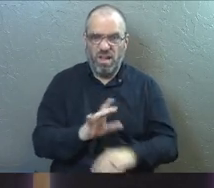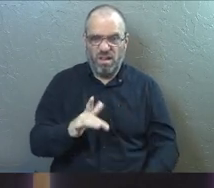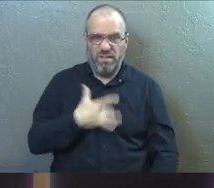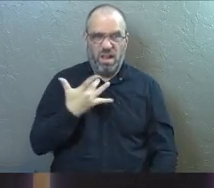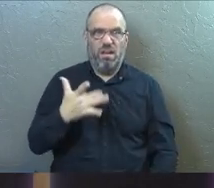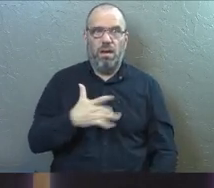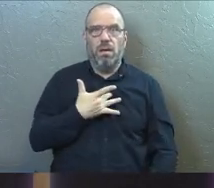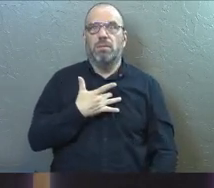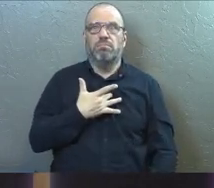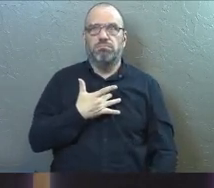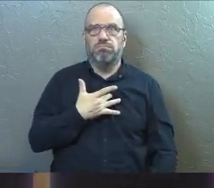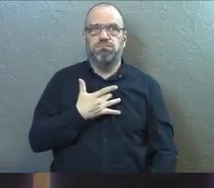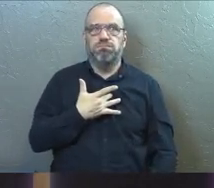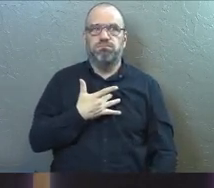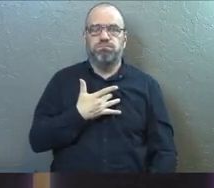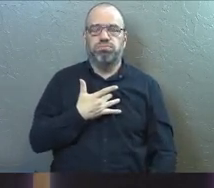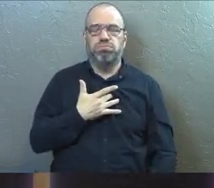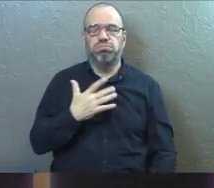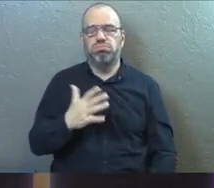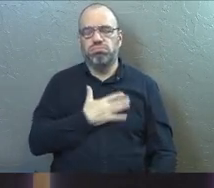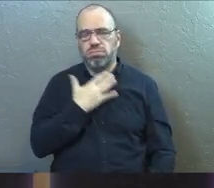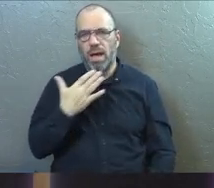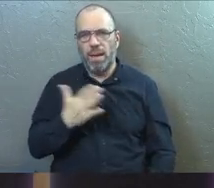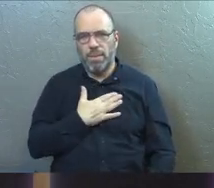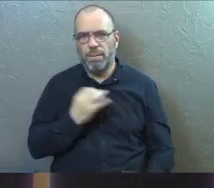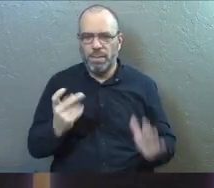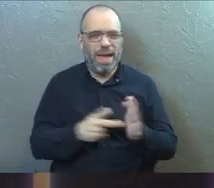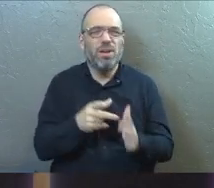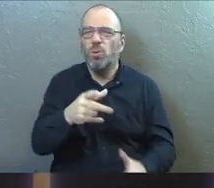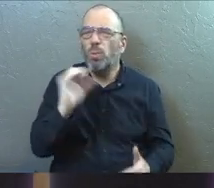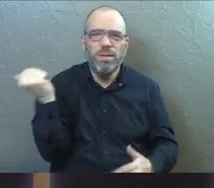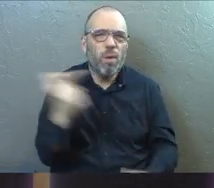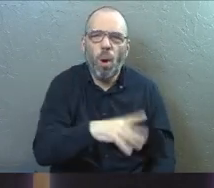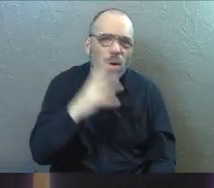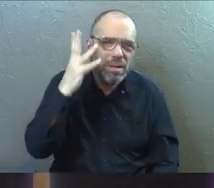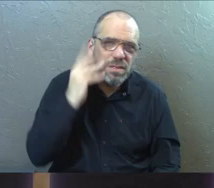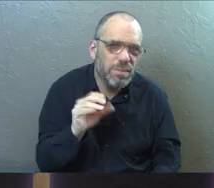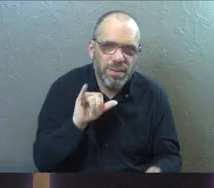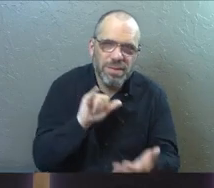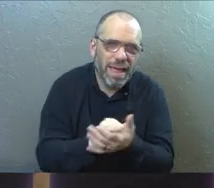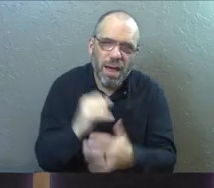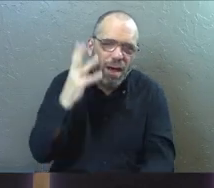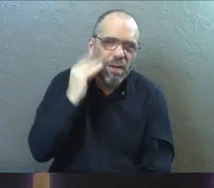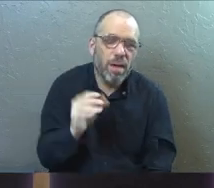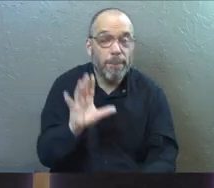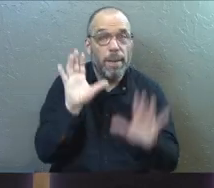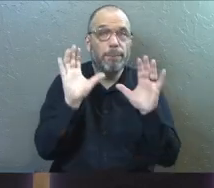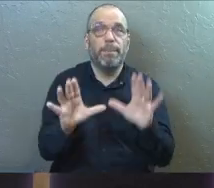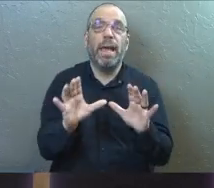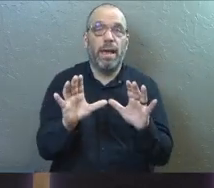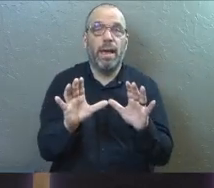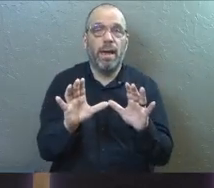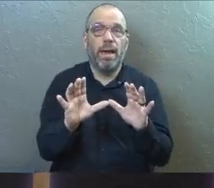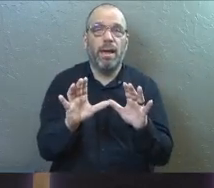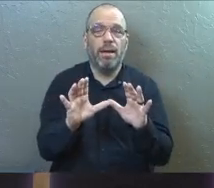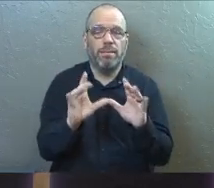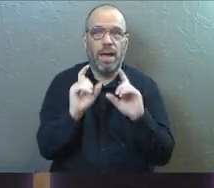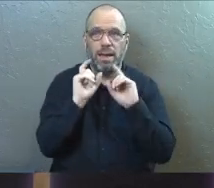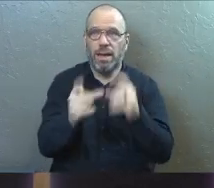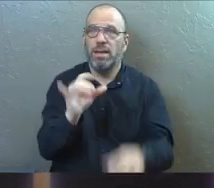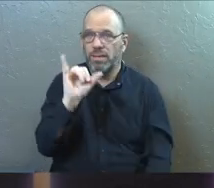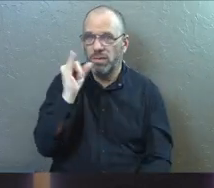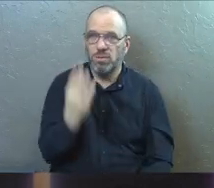feel it so glad to be back we've all had that but man I got to give you a job